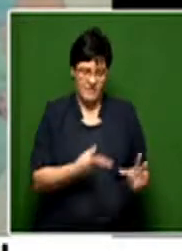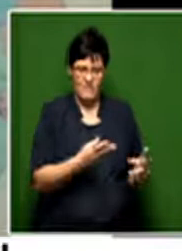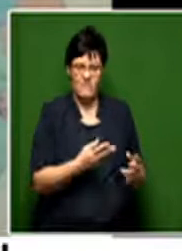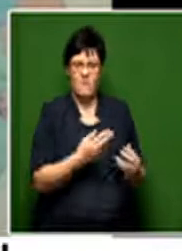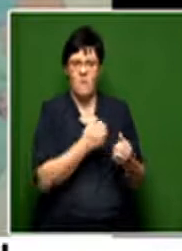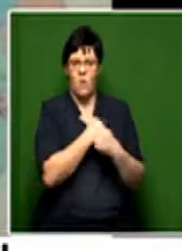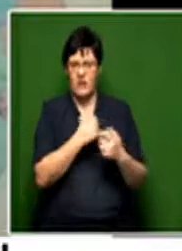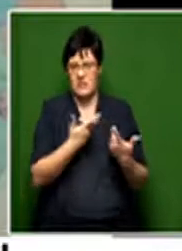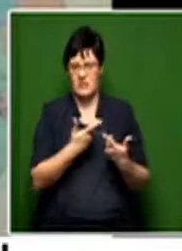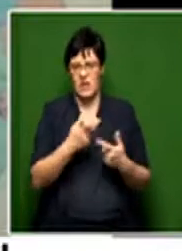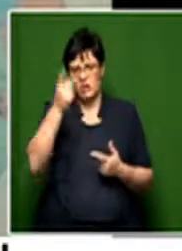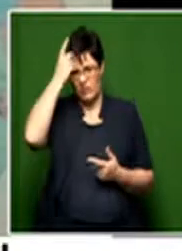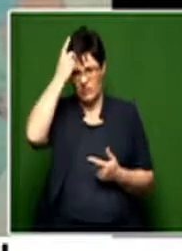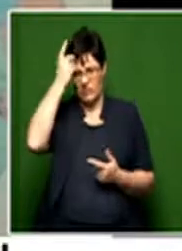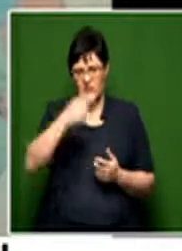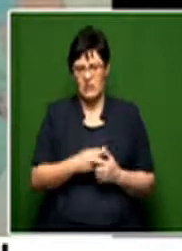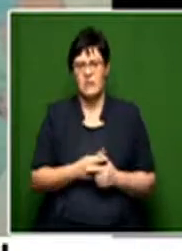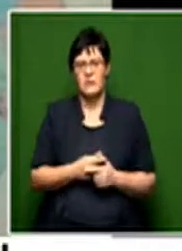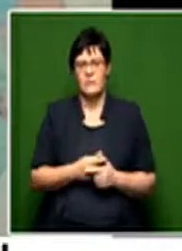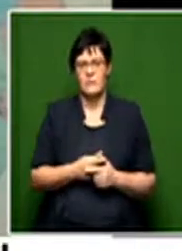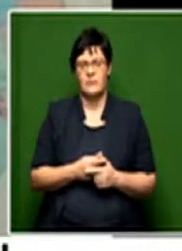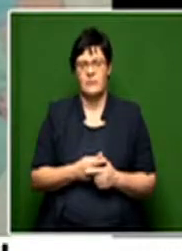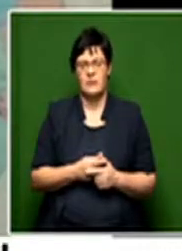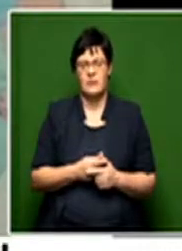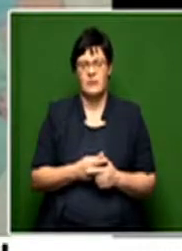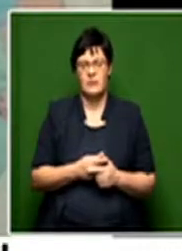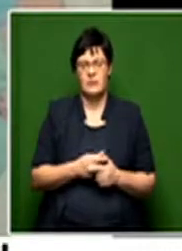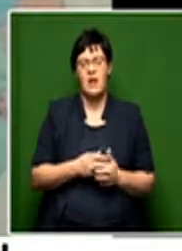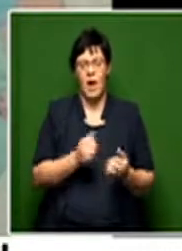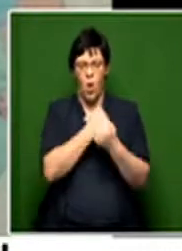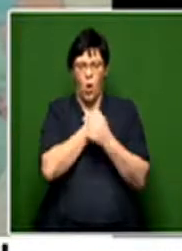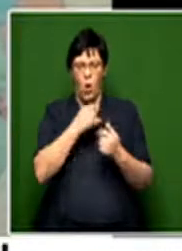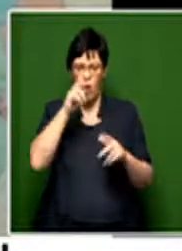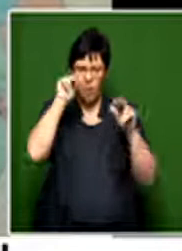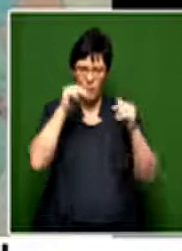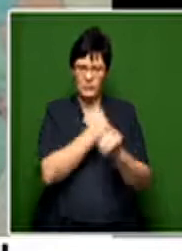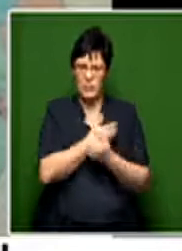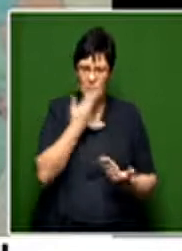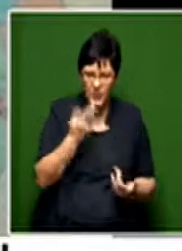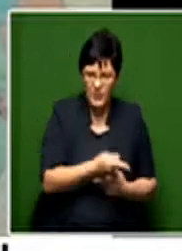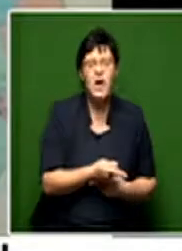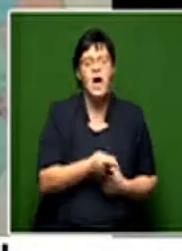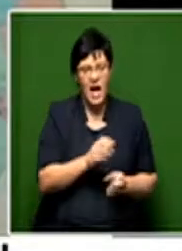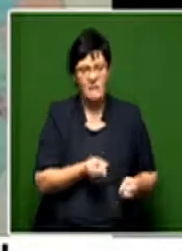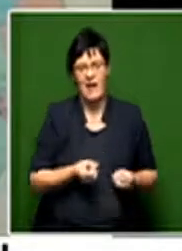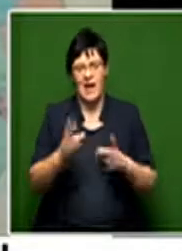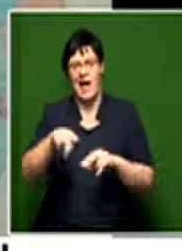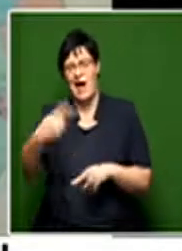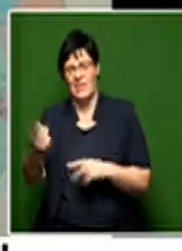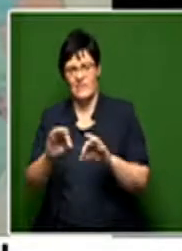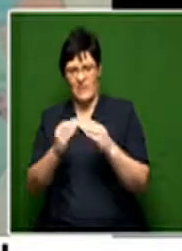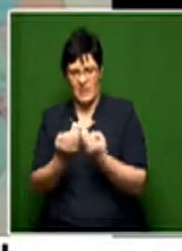orphanage in Durban called Darulia Dama. And this orphanage, in turn, handed me over to another family